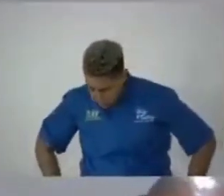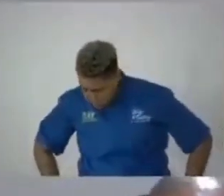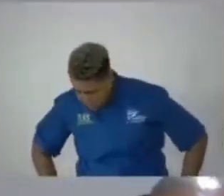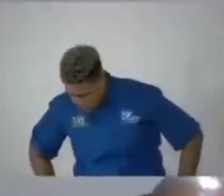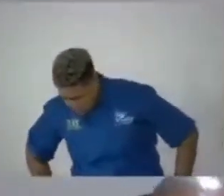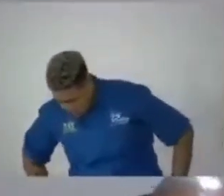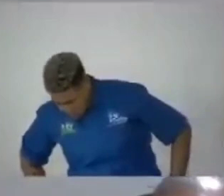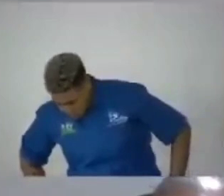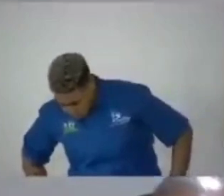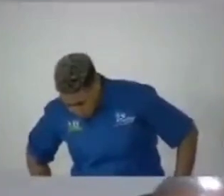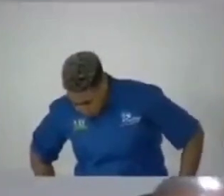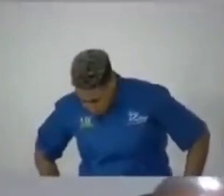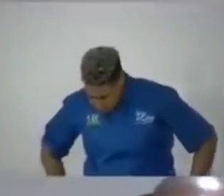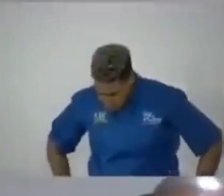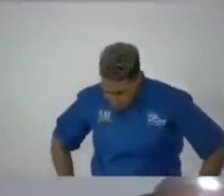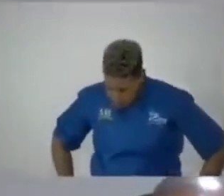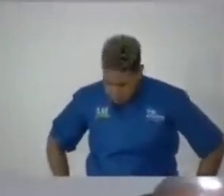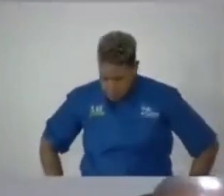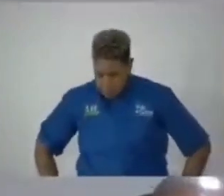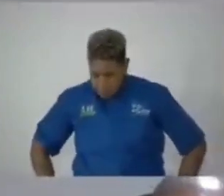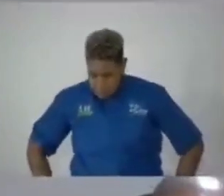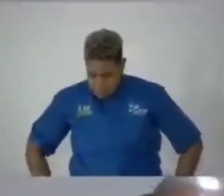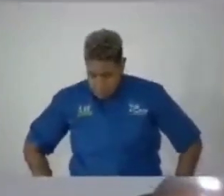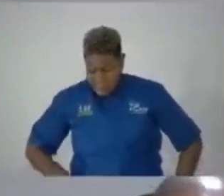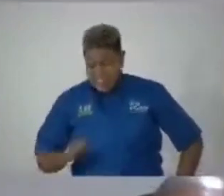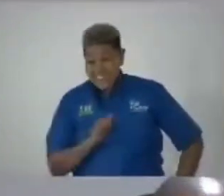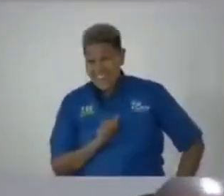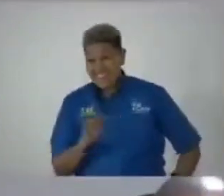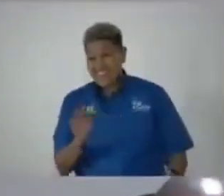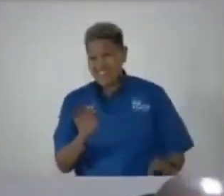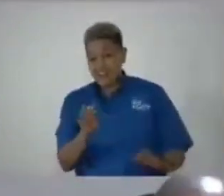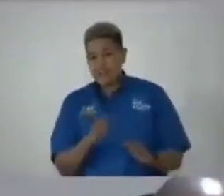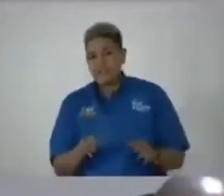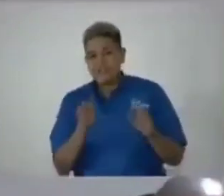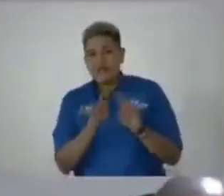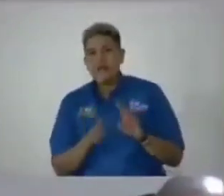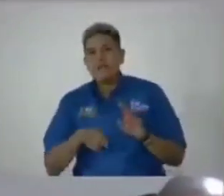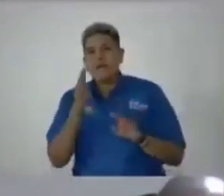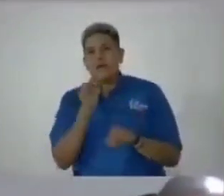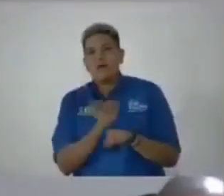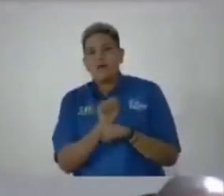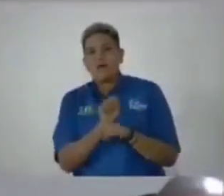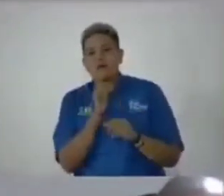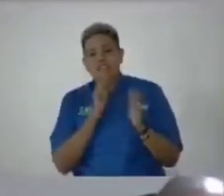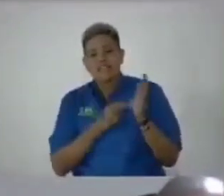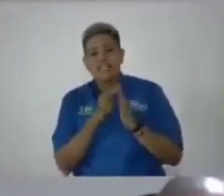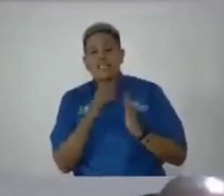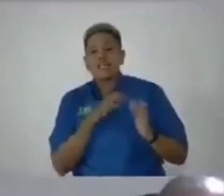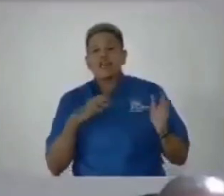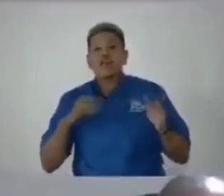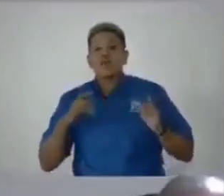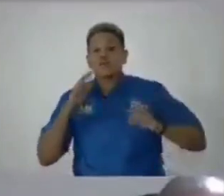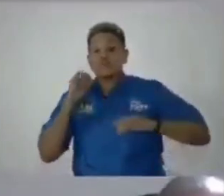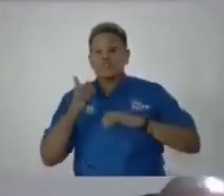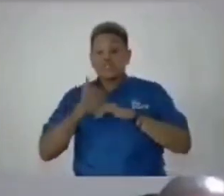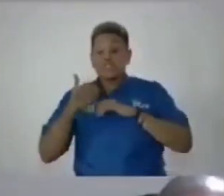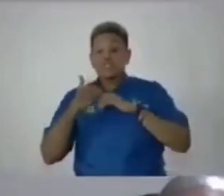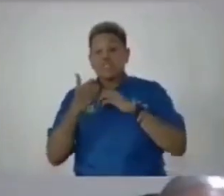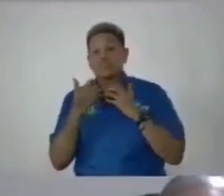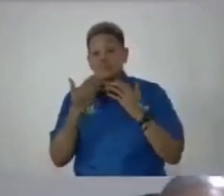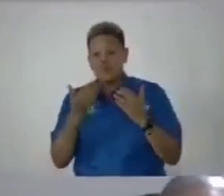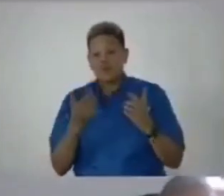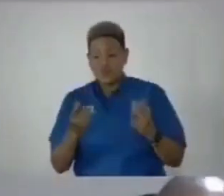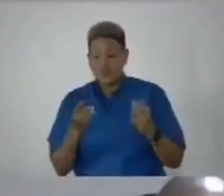I have not sought to undermine the value of the work that the Integrity Commission was set up to do.